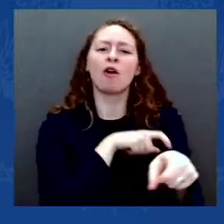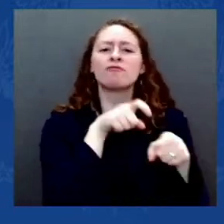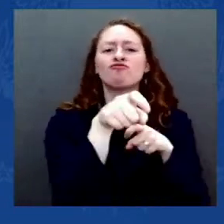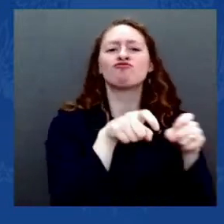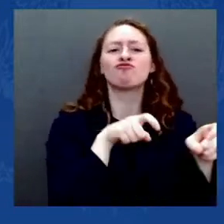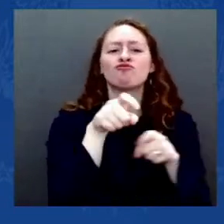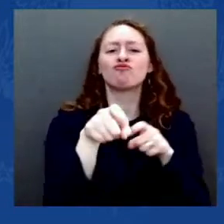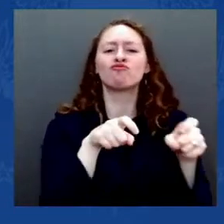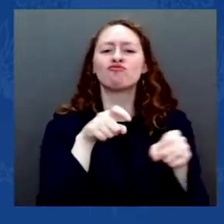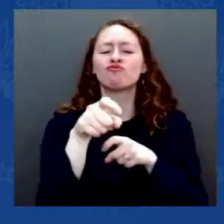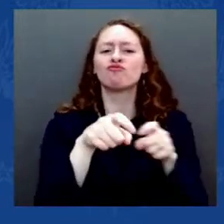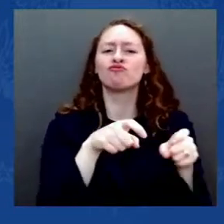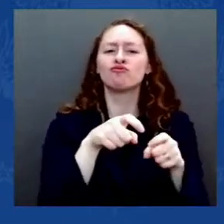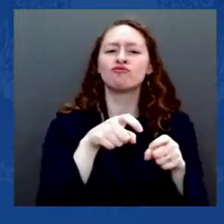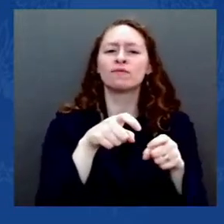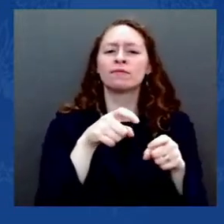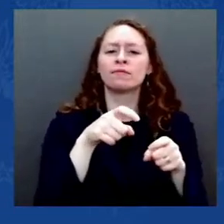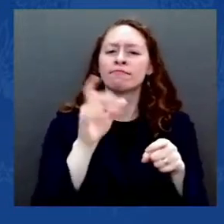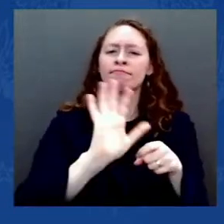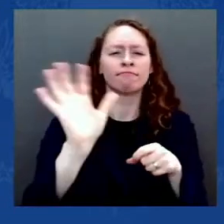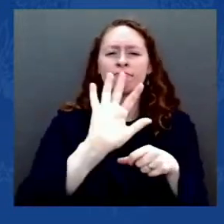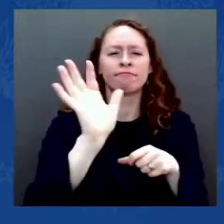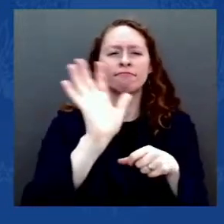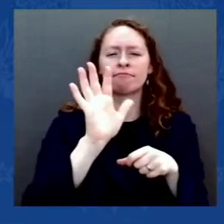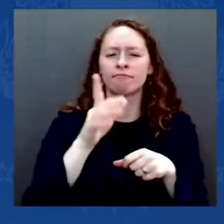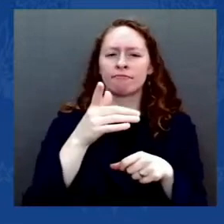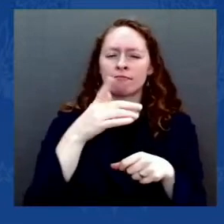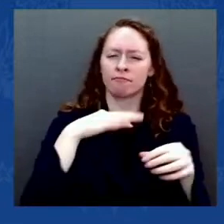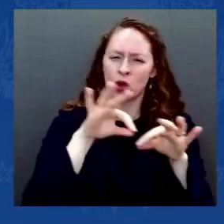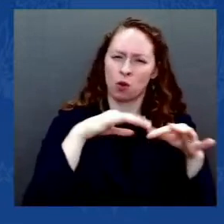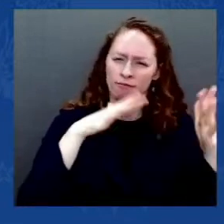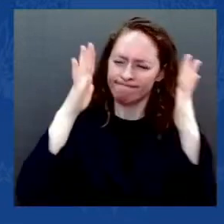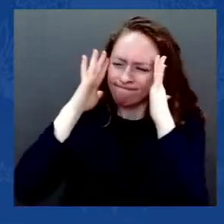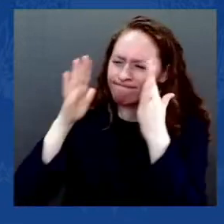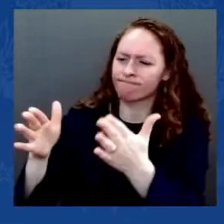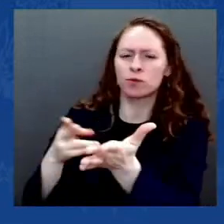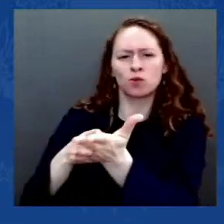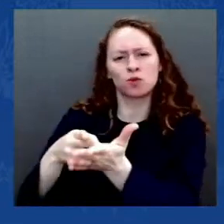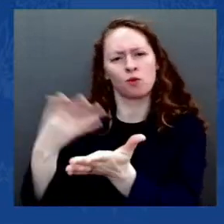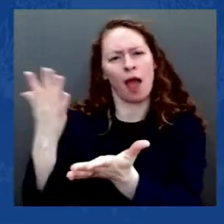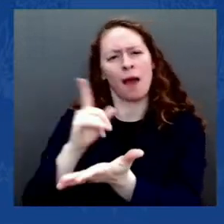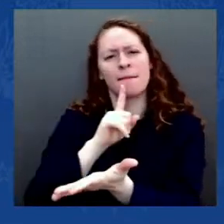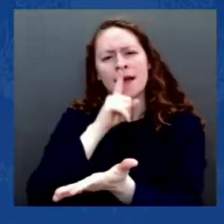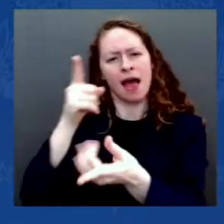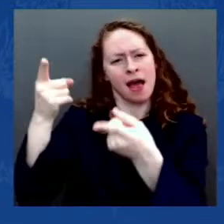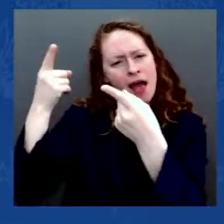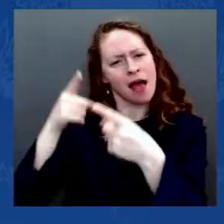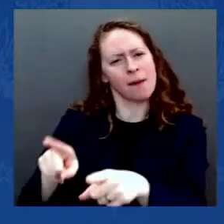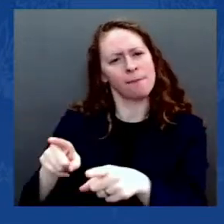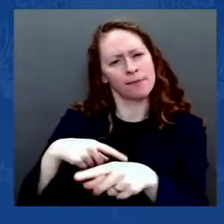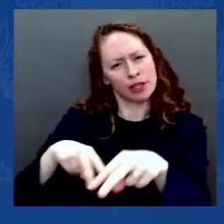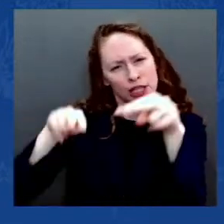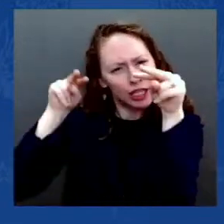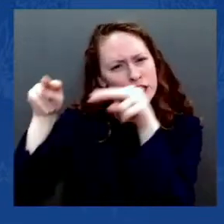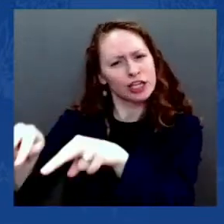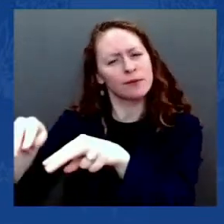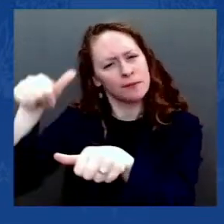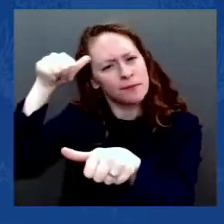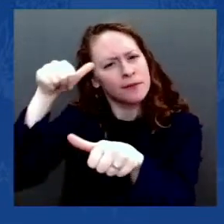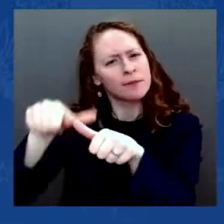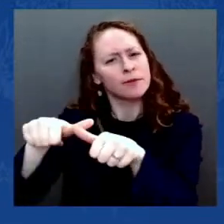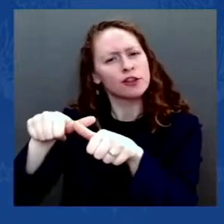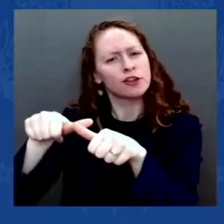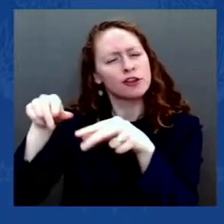And here's the truth. The former president of United States of America has created and